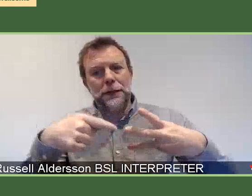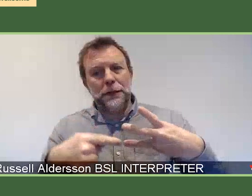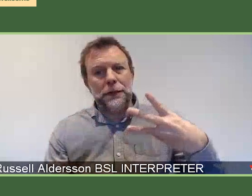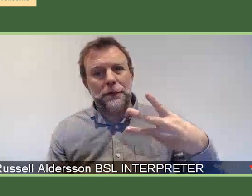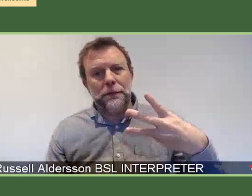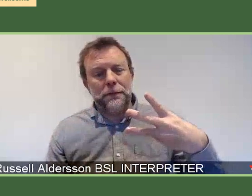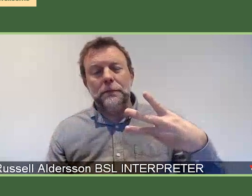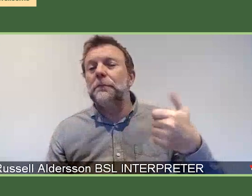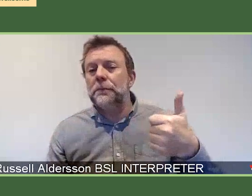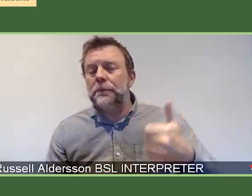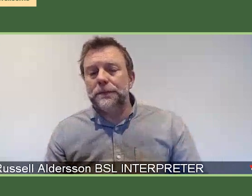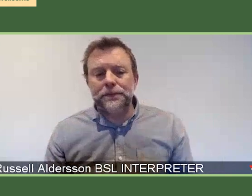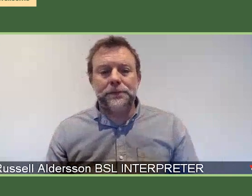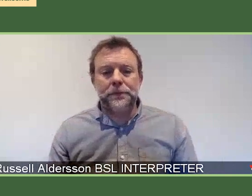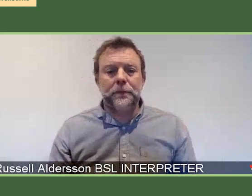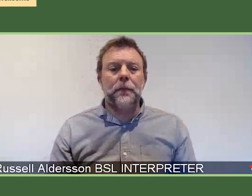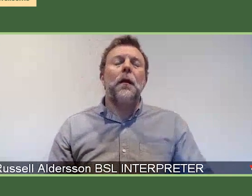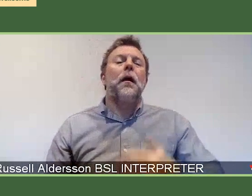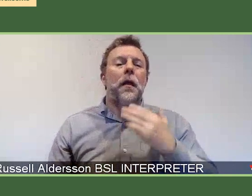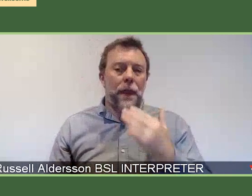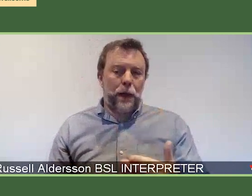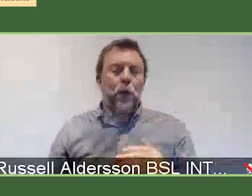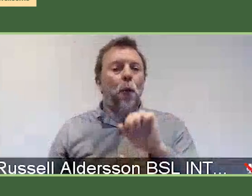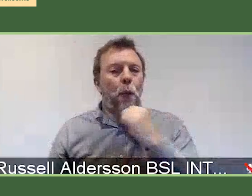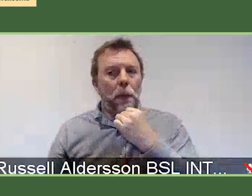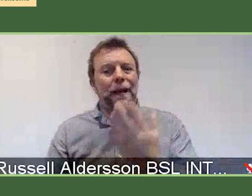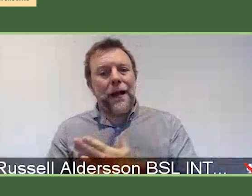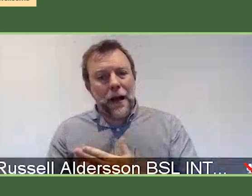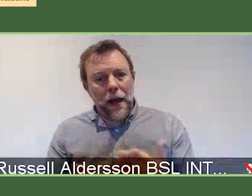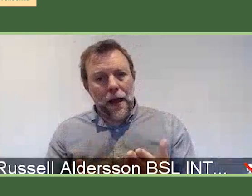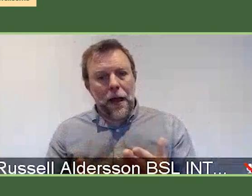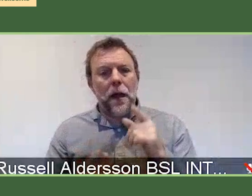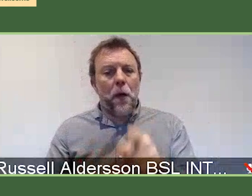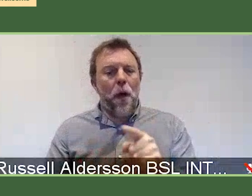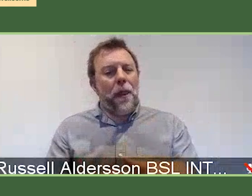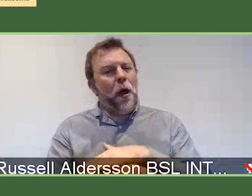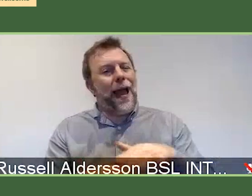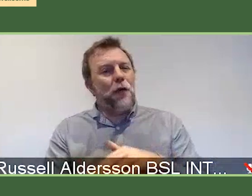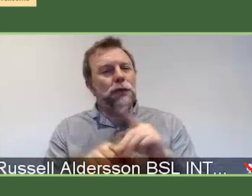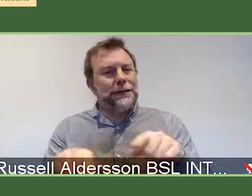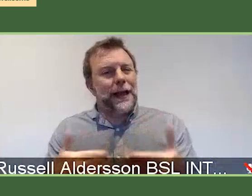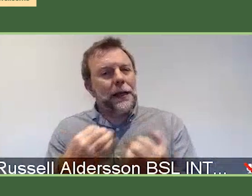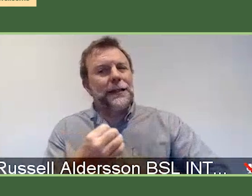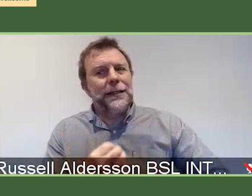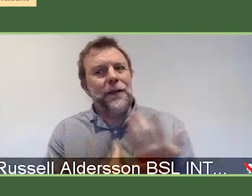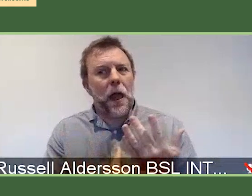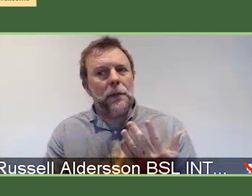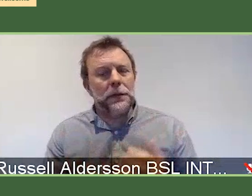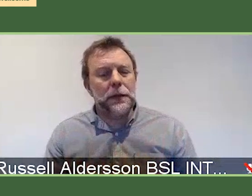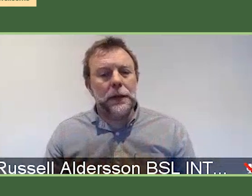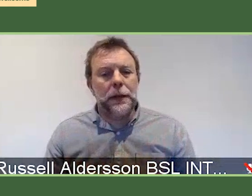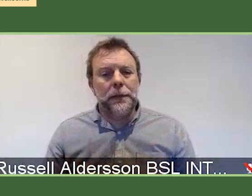Perfect. And we'll be quite clear about that when the challenge areas get sort of developed and we announce that.